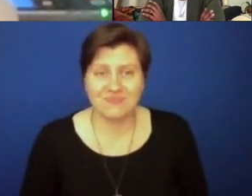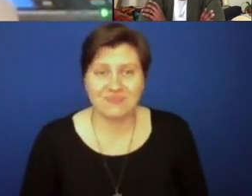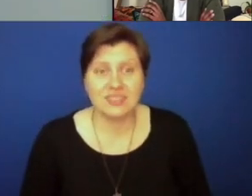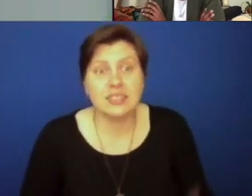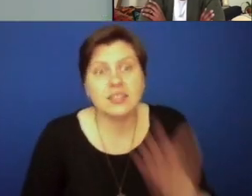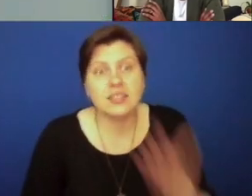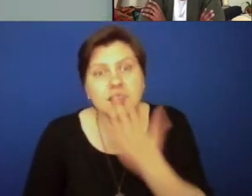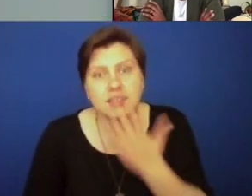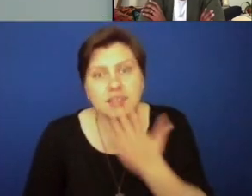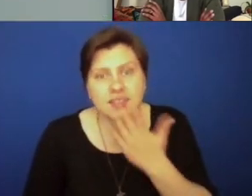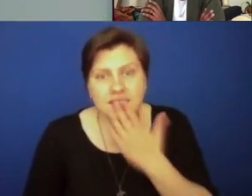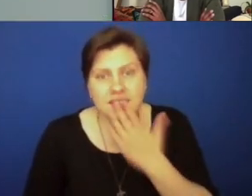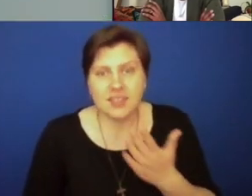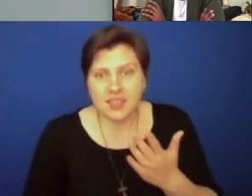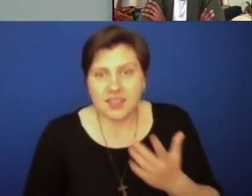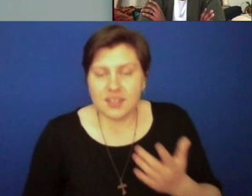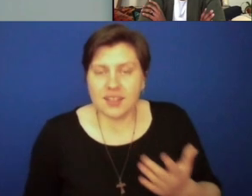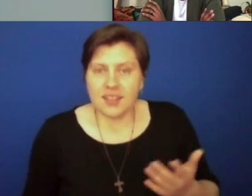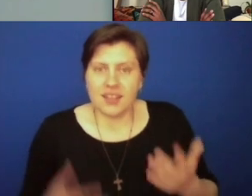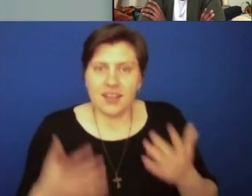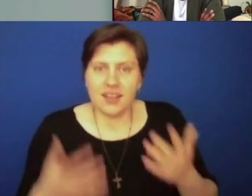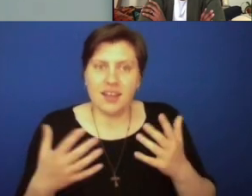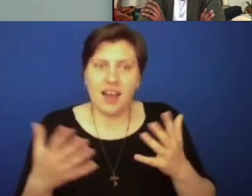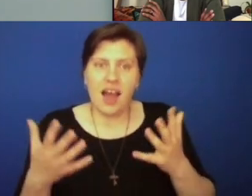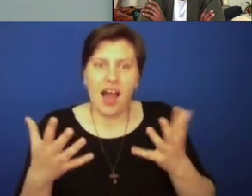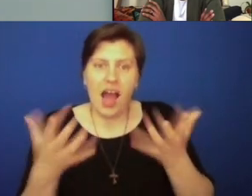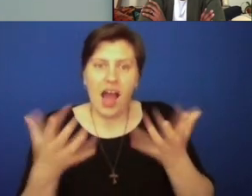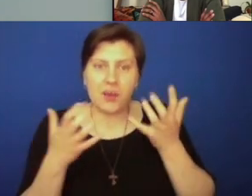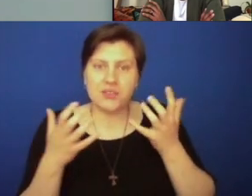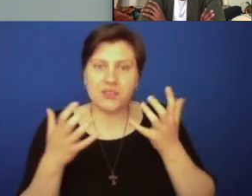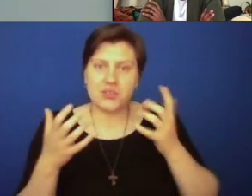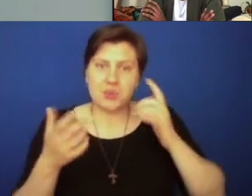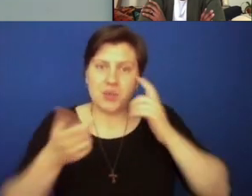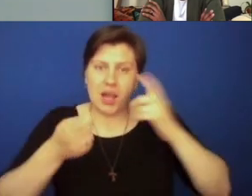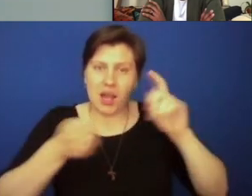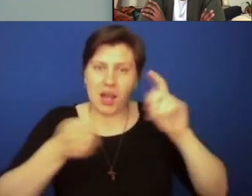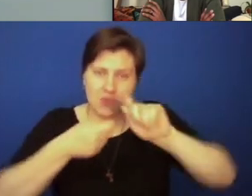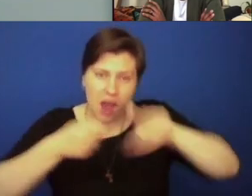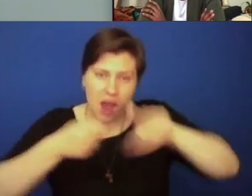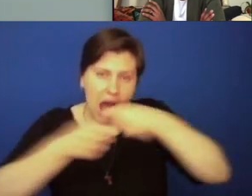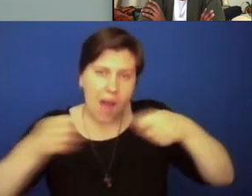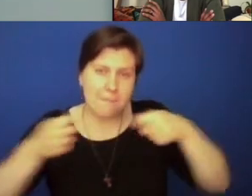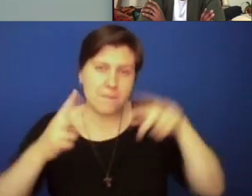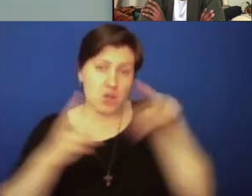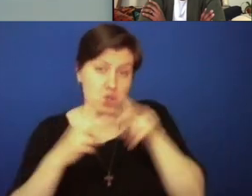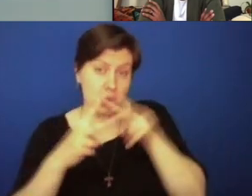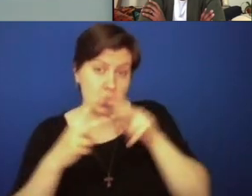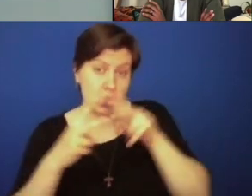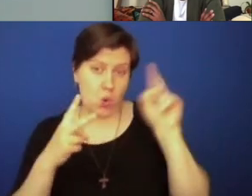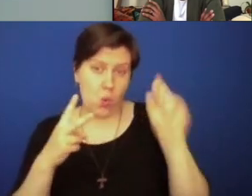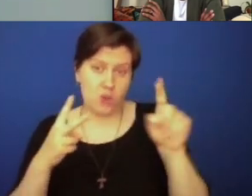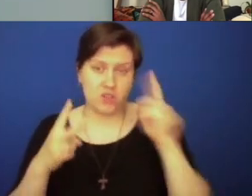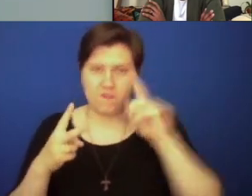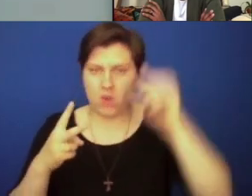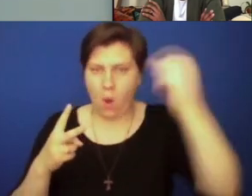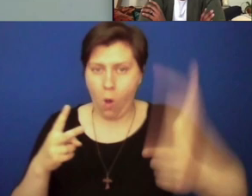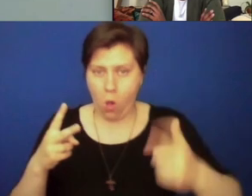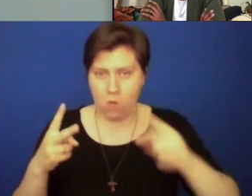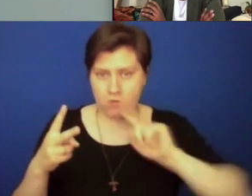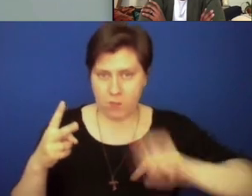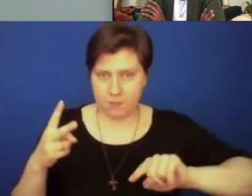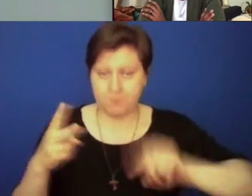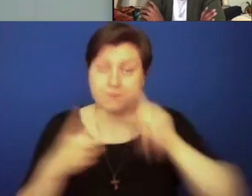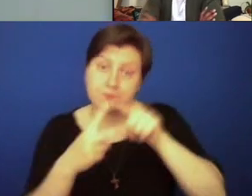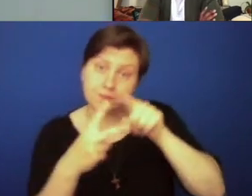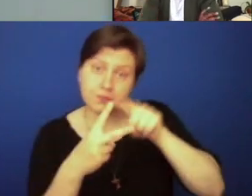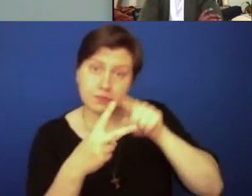Thank you. I want to sort of bring this to a coda with two twin questions for everyone to respond to. The first